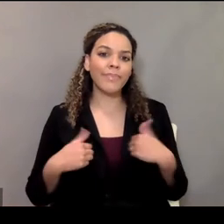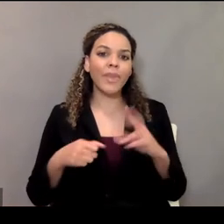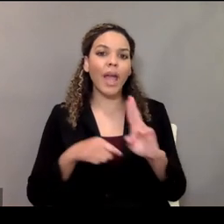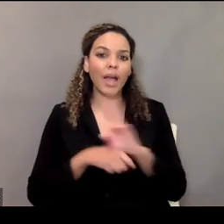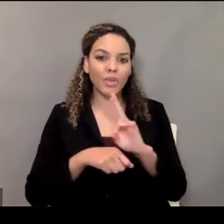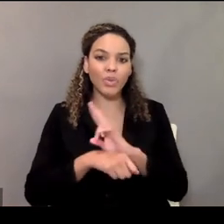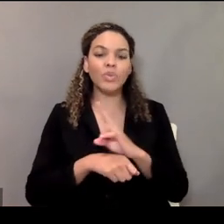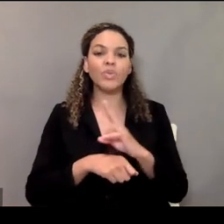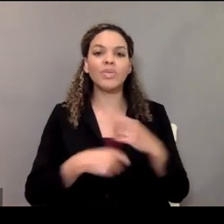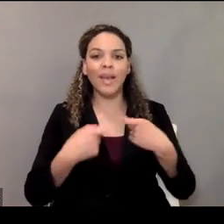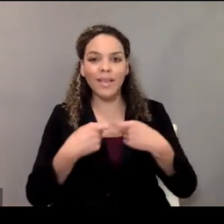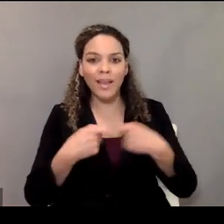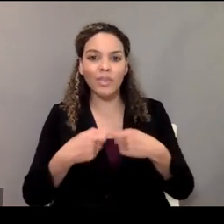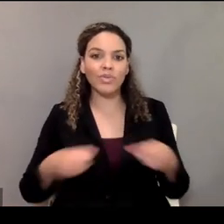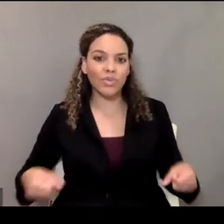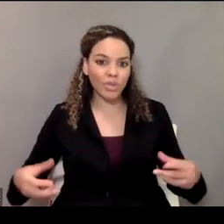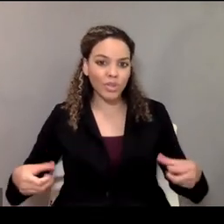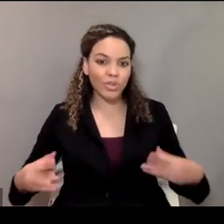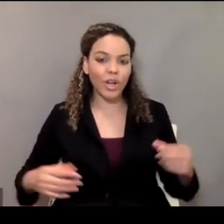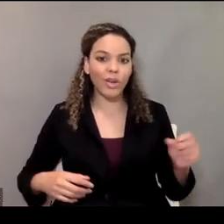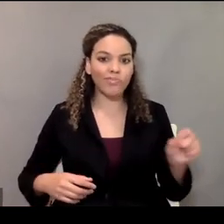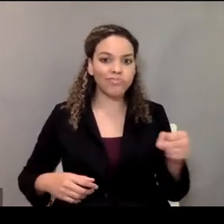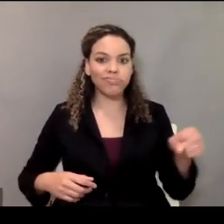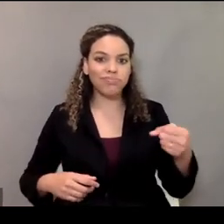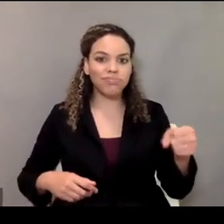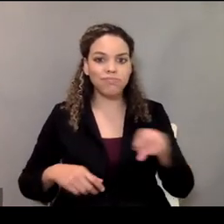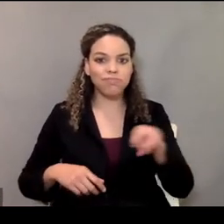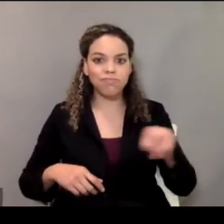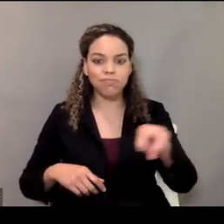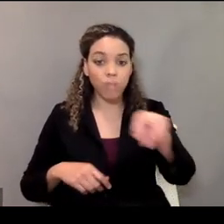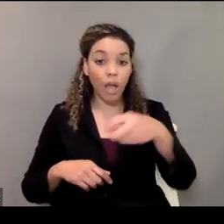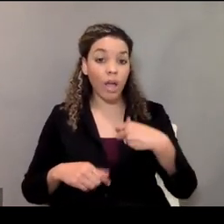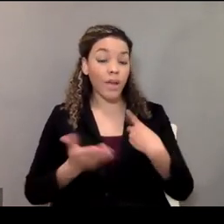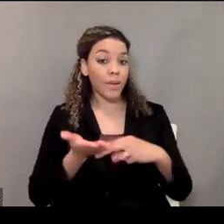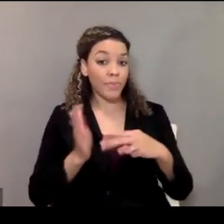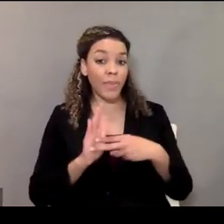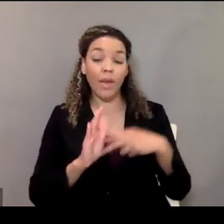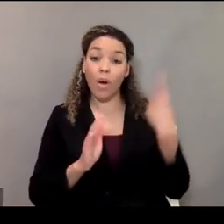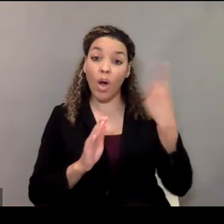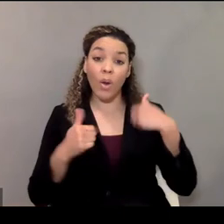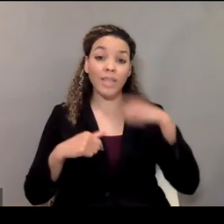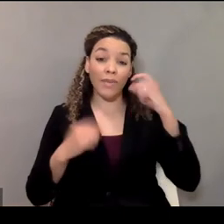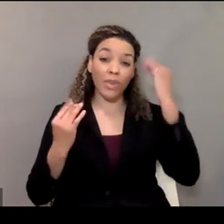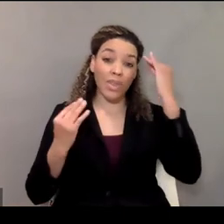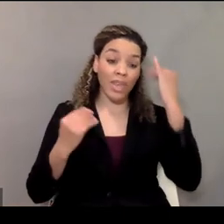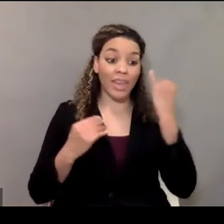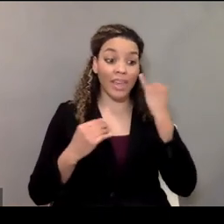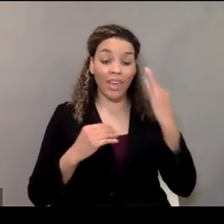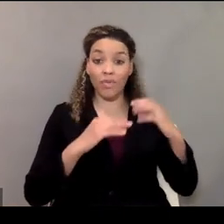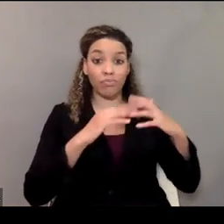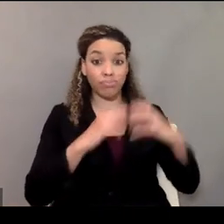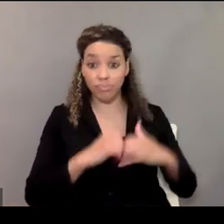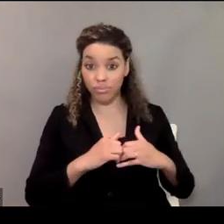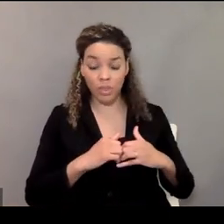I use a power wheelchair, so I have to always consider what happens if the power wheelchair